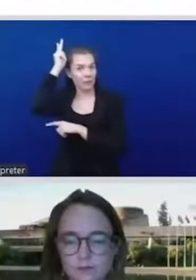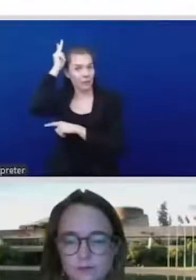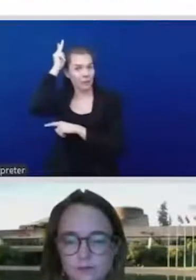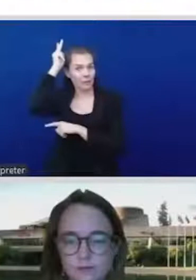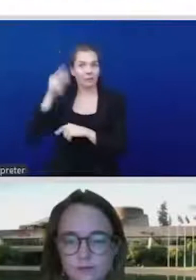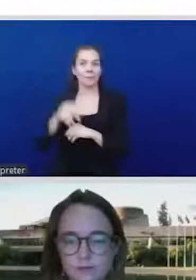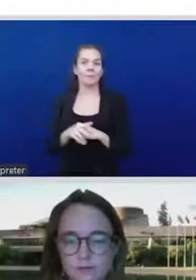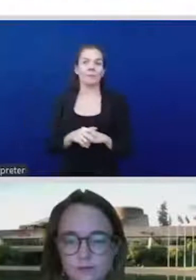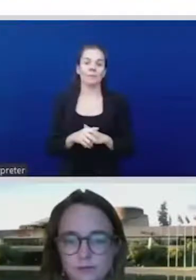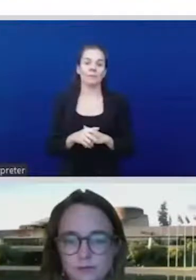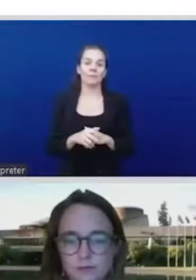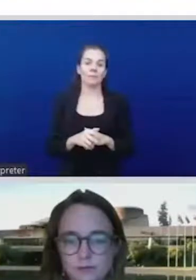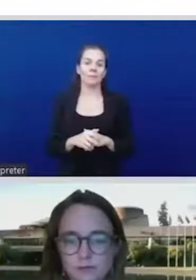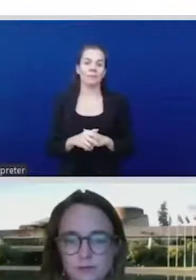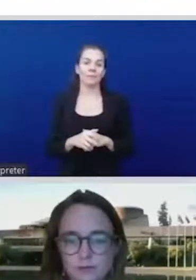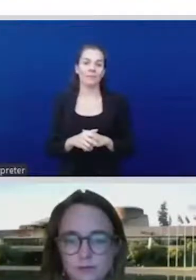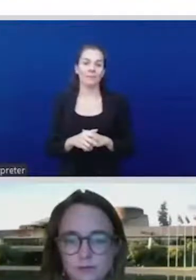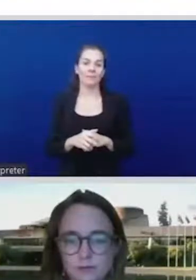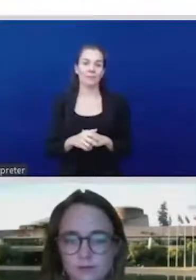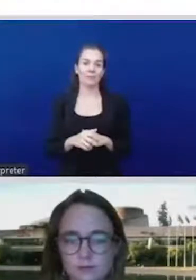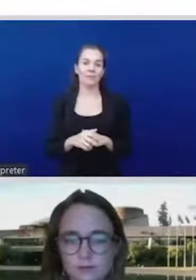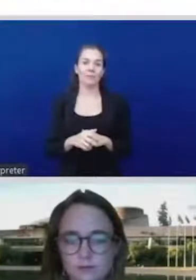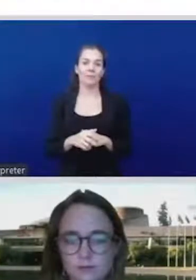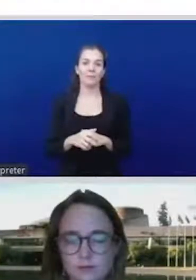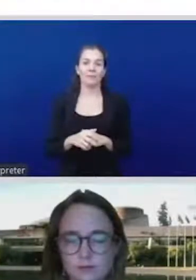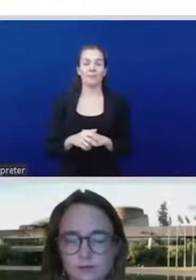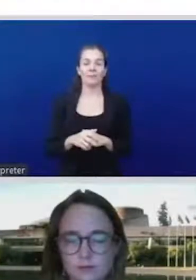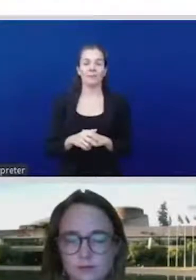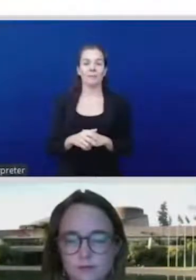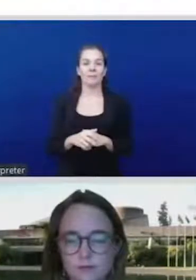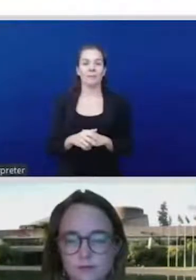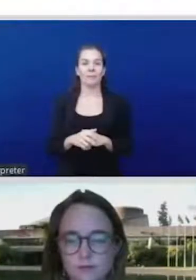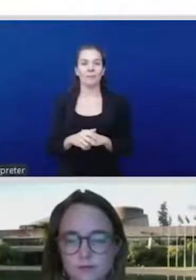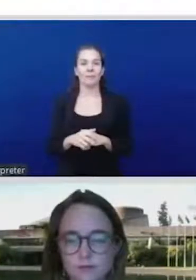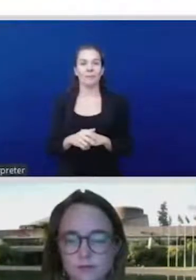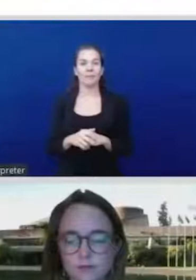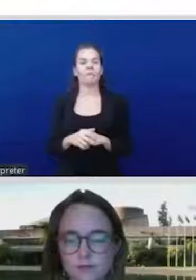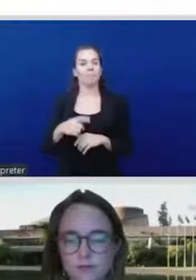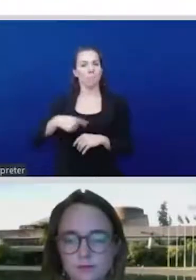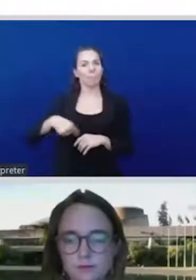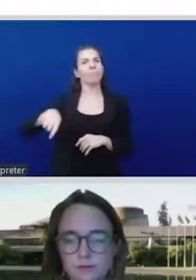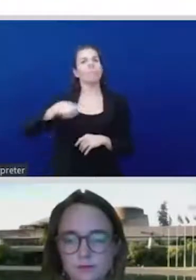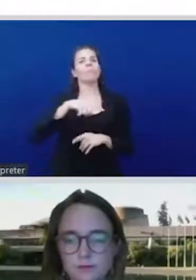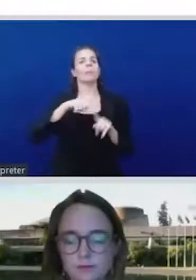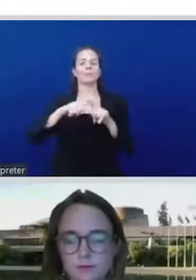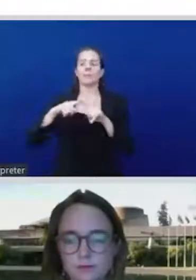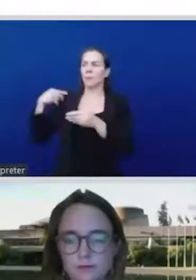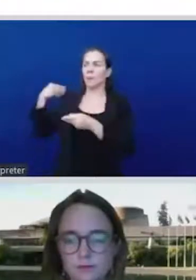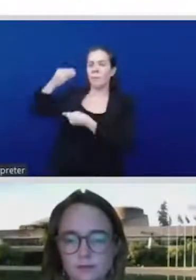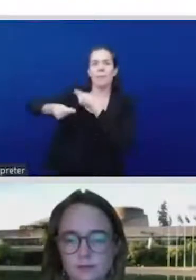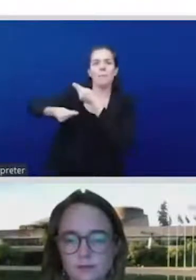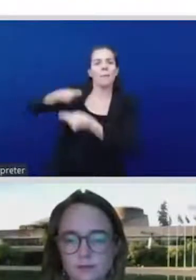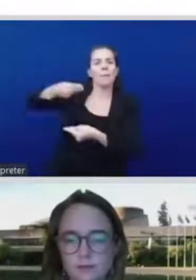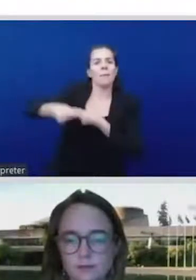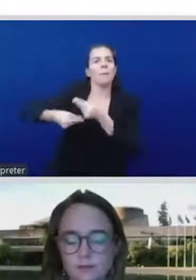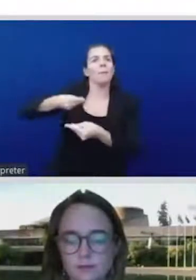like weaving, traditional jewelry making and artwork and what and etc. But they are not competitive